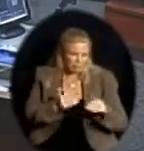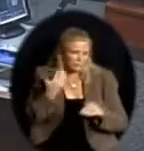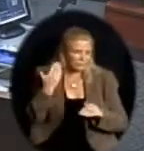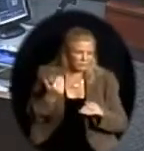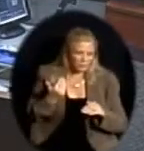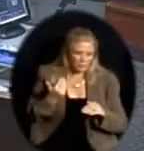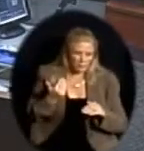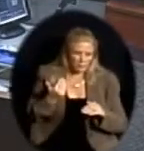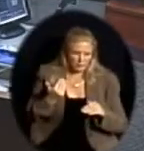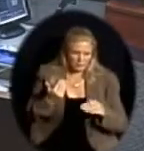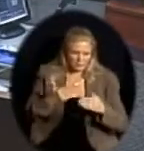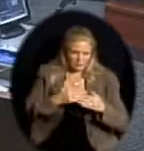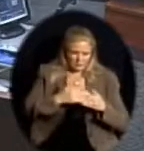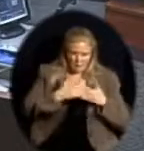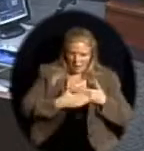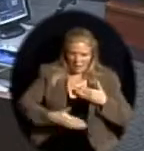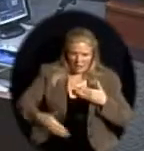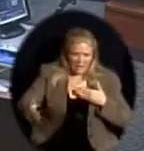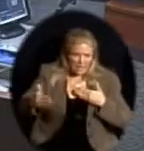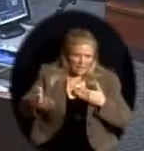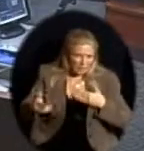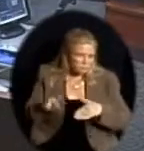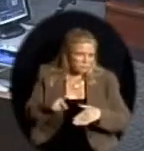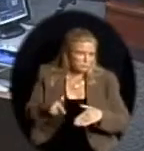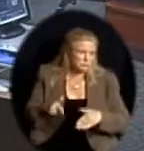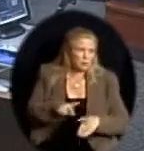longer life, more cost-effective over the years?